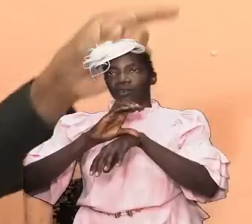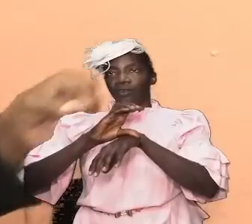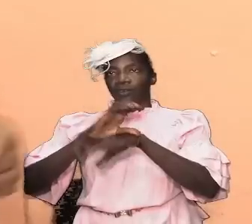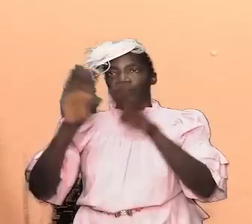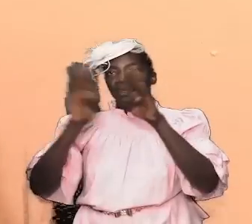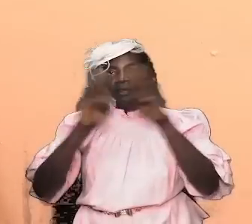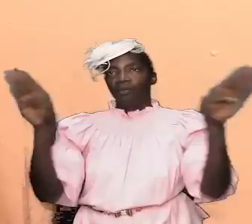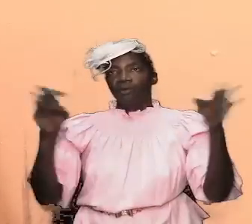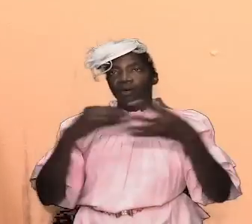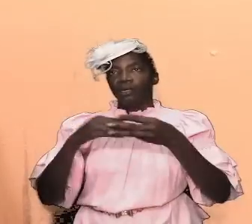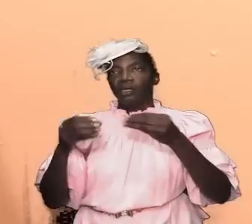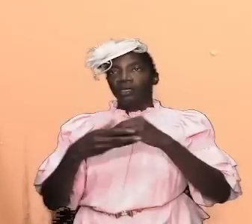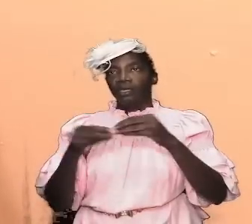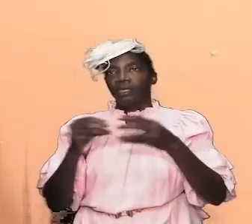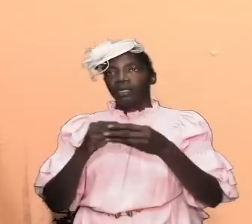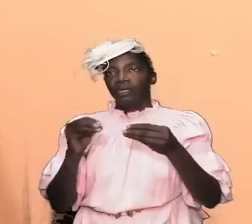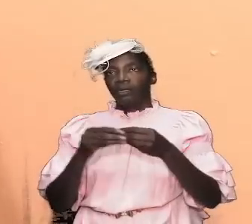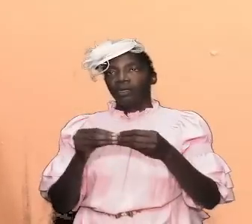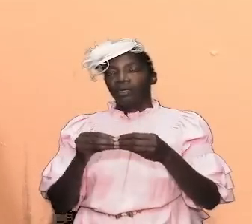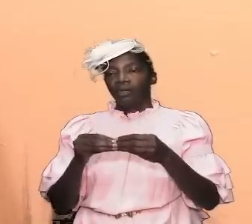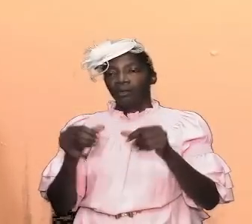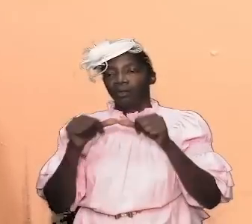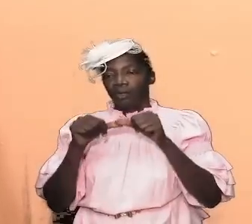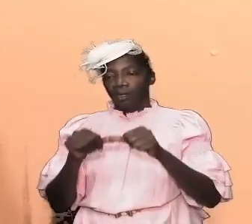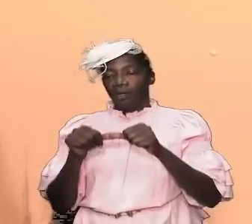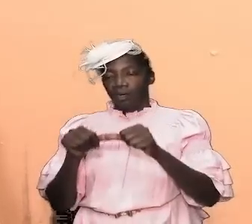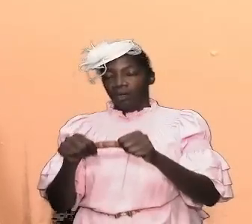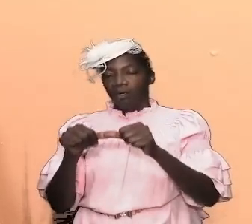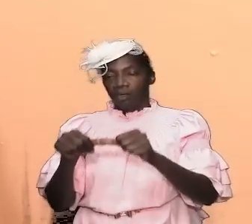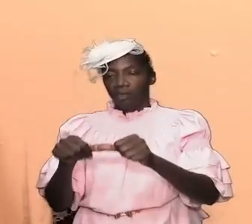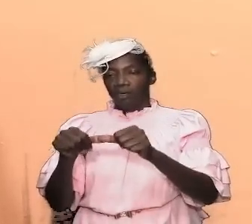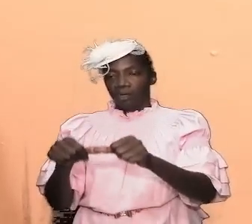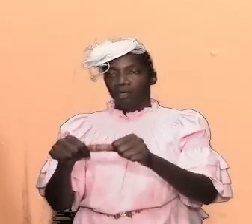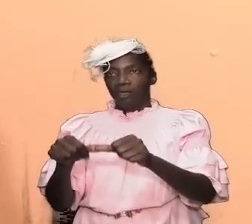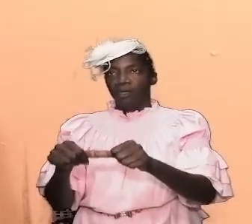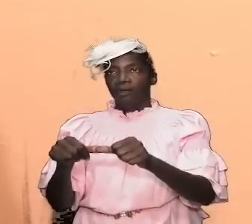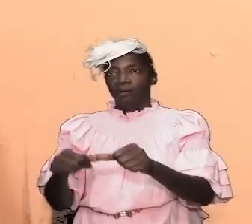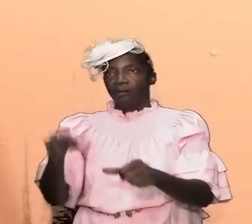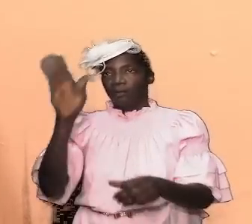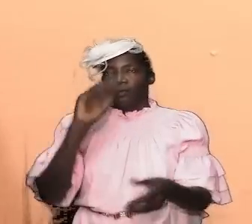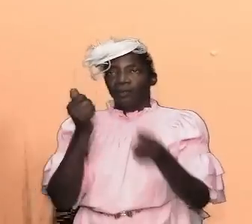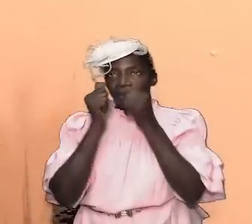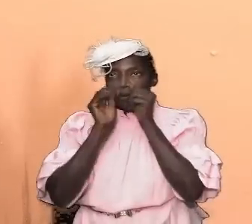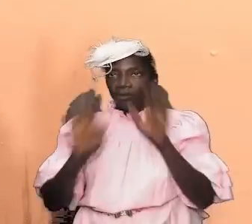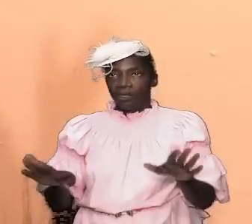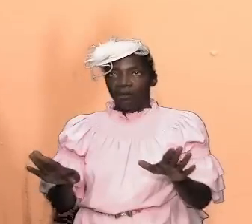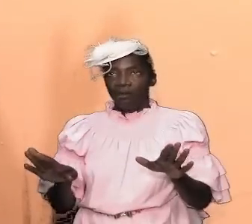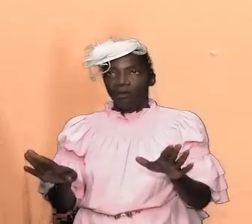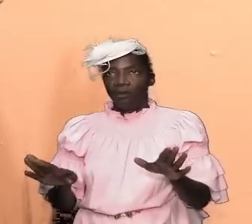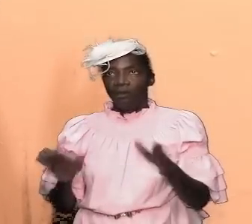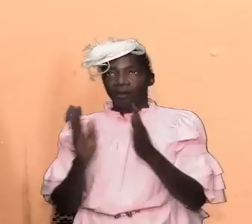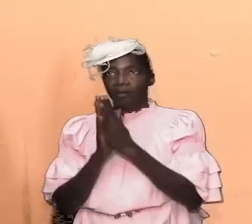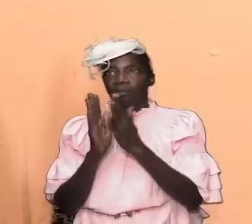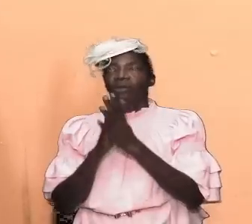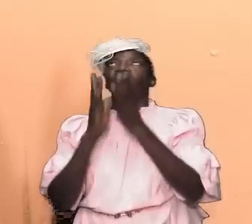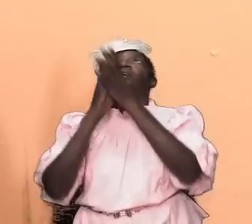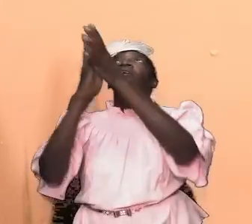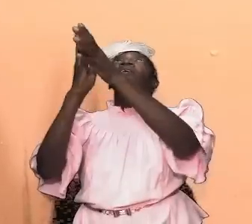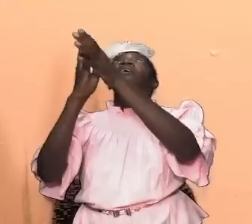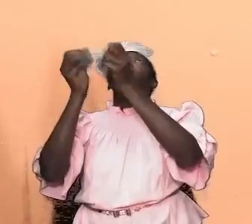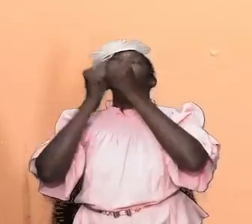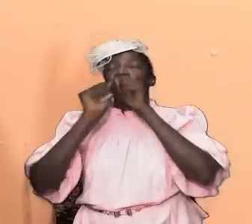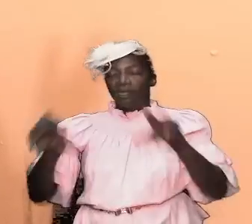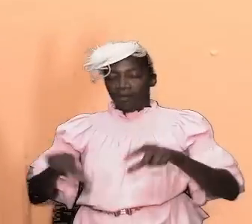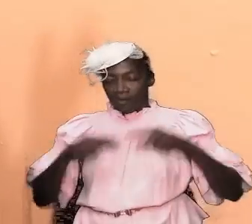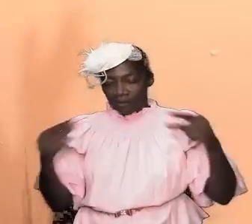broader team earnestly content god bless you in jesus name let us pray father we bless your great